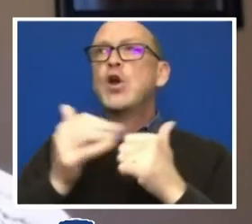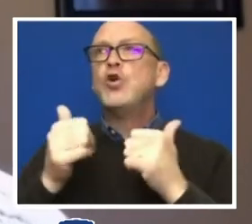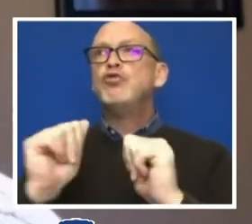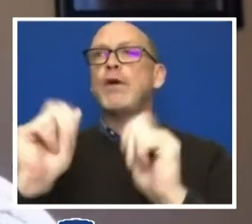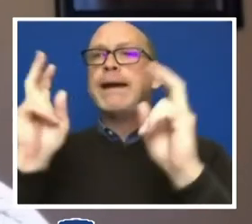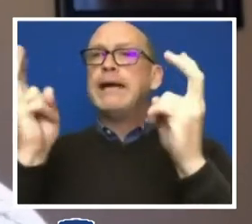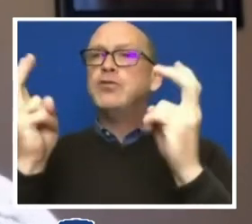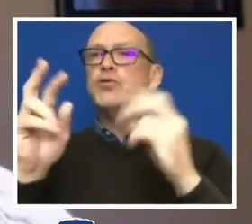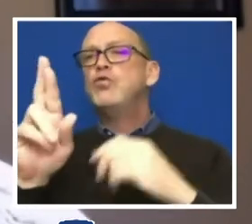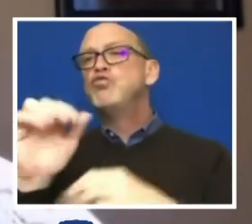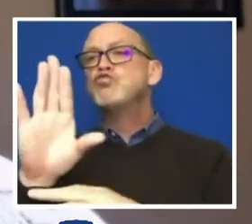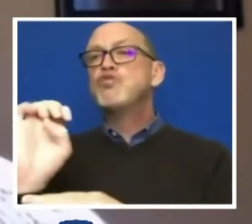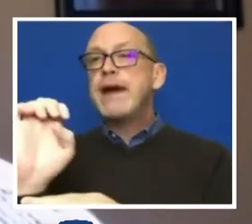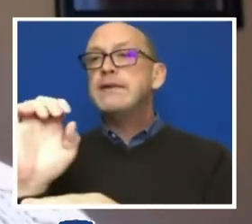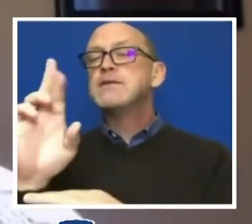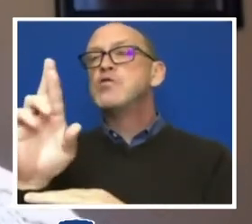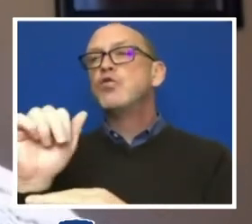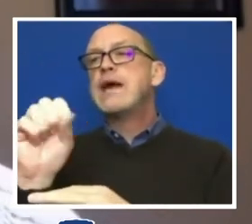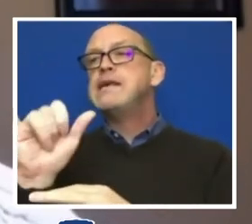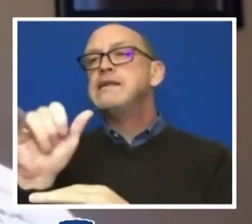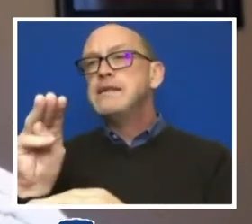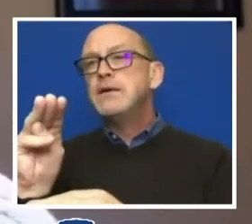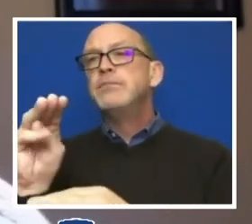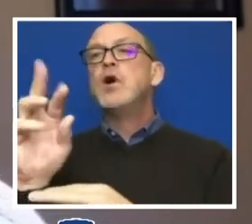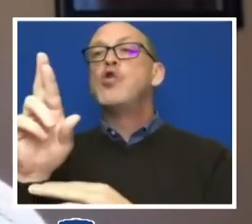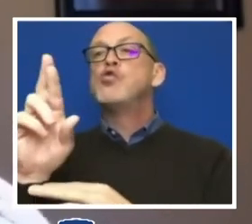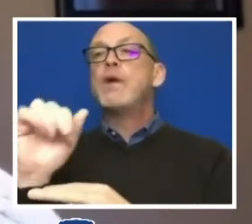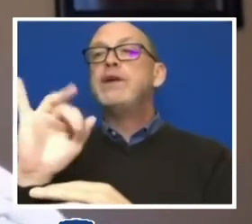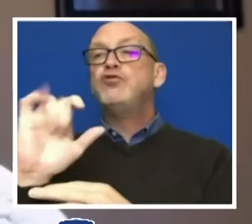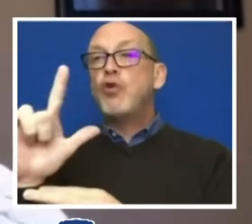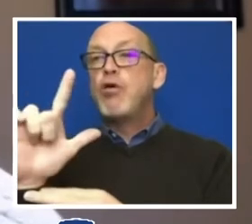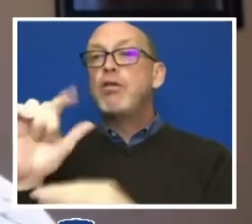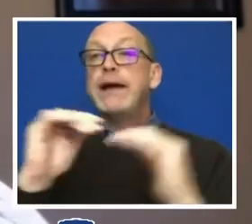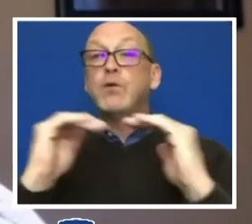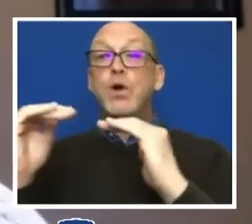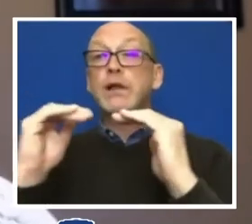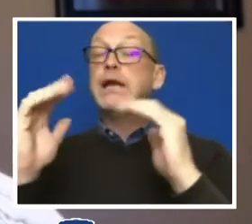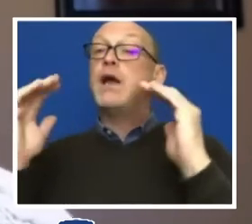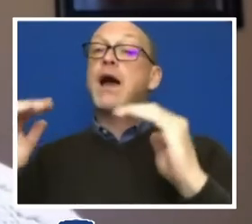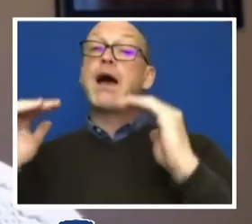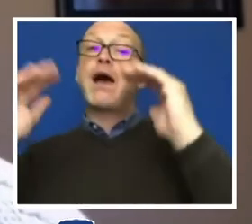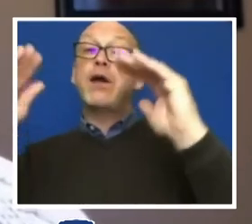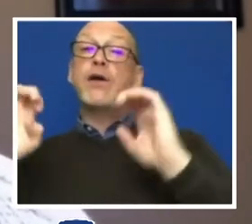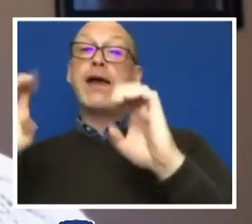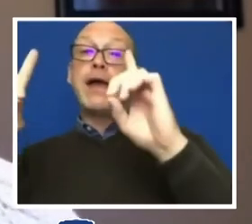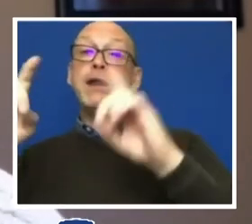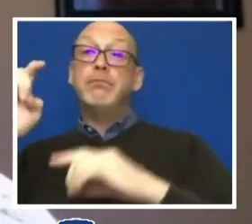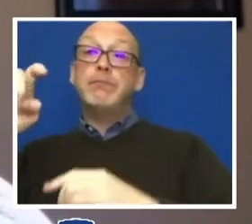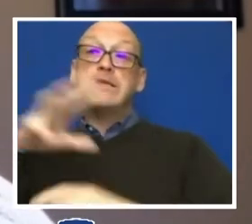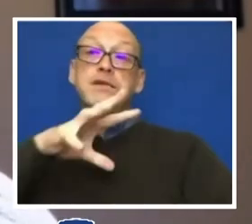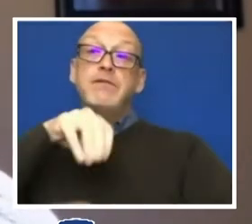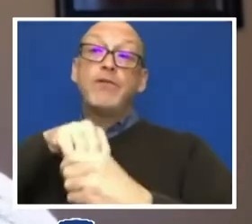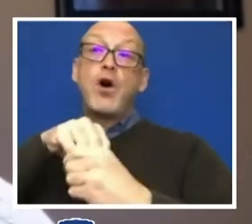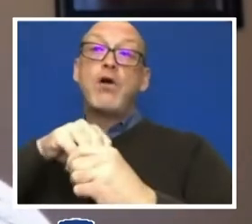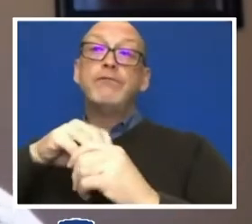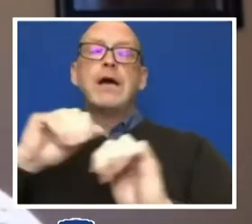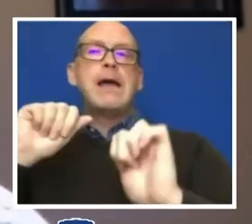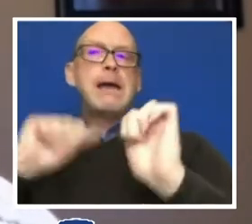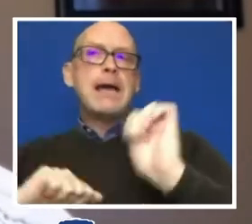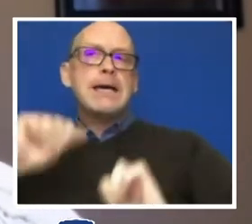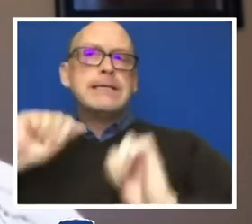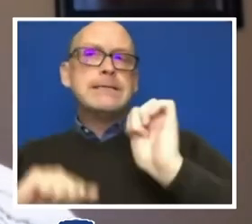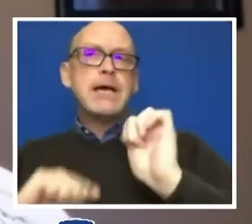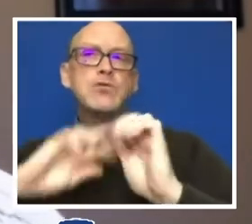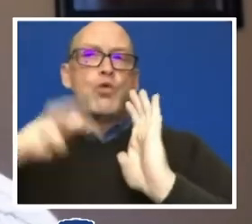race, racism, racial equality. And higher education has to be involved in assessing the role it's going to play